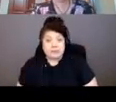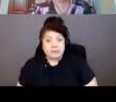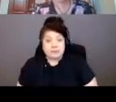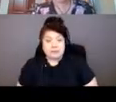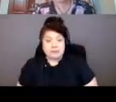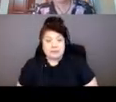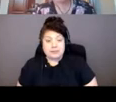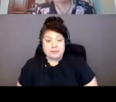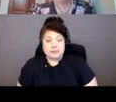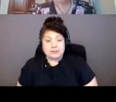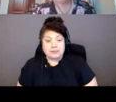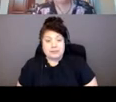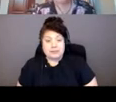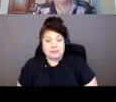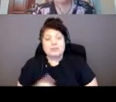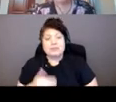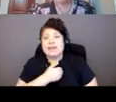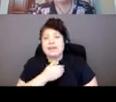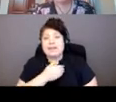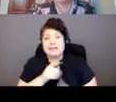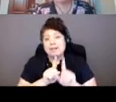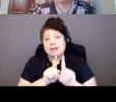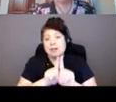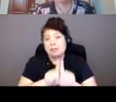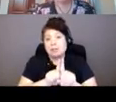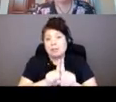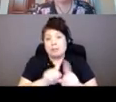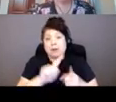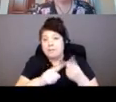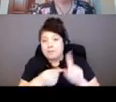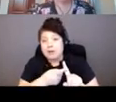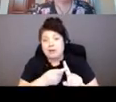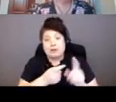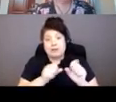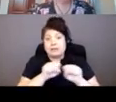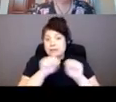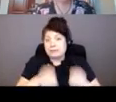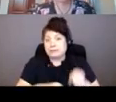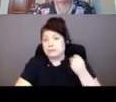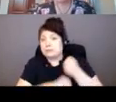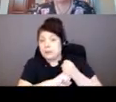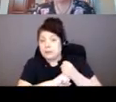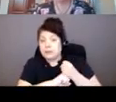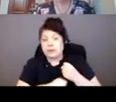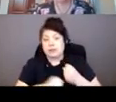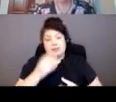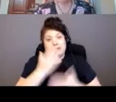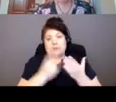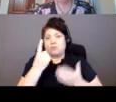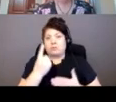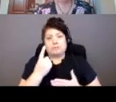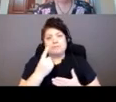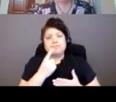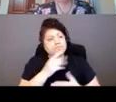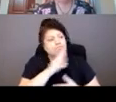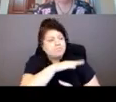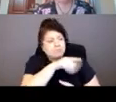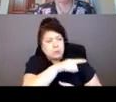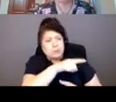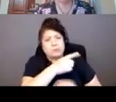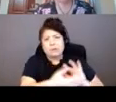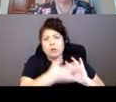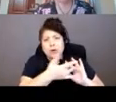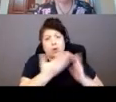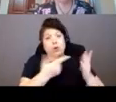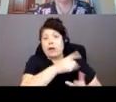A buddy system, the phone check-in. You may want to have one person who's responsible for looking after three or four